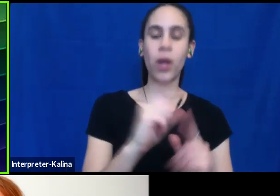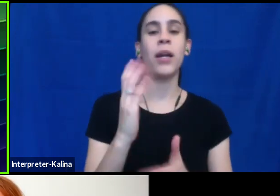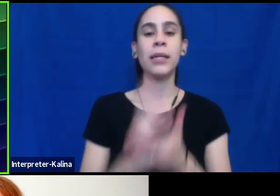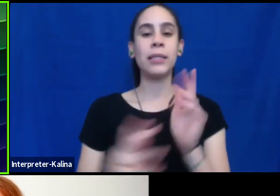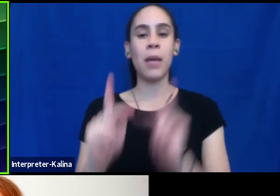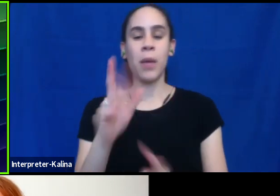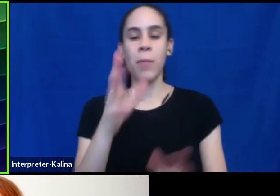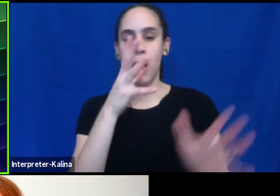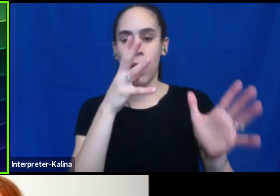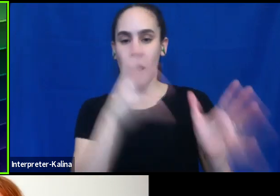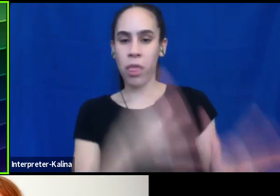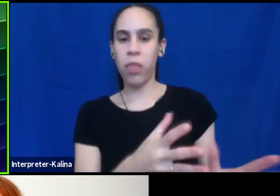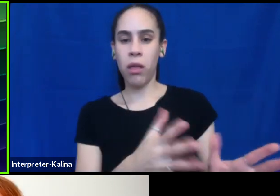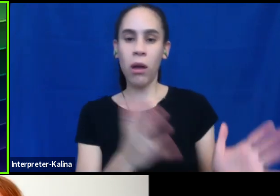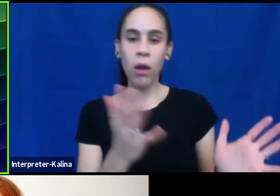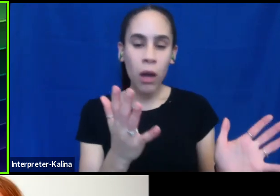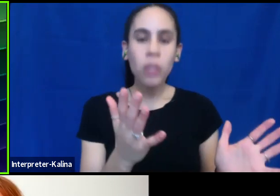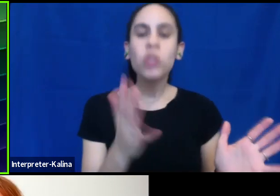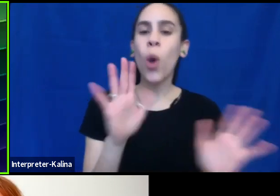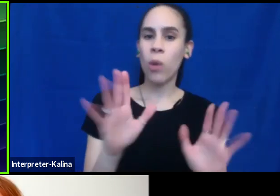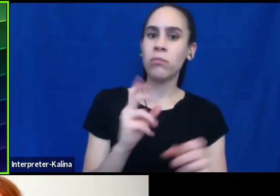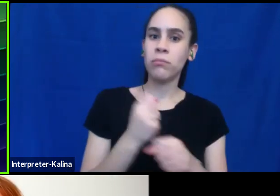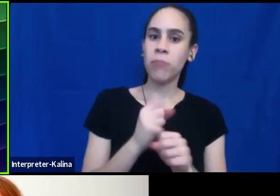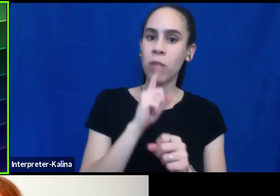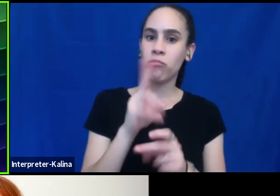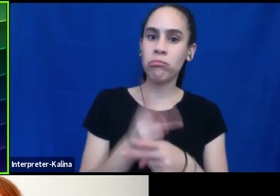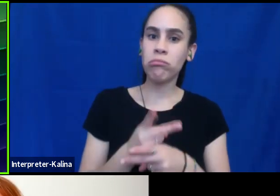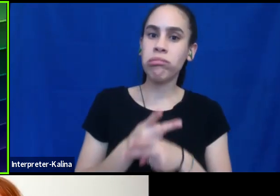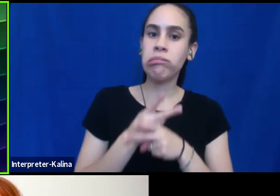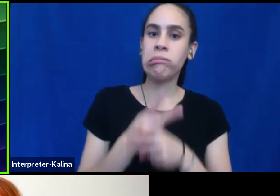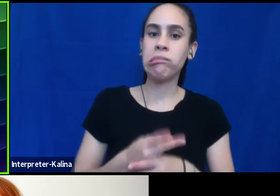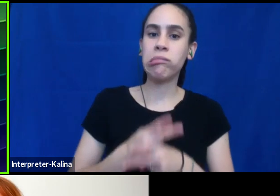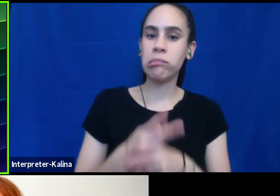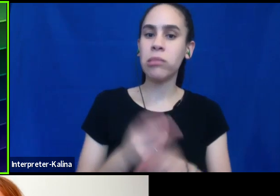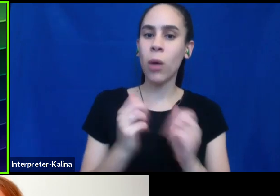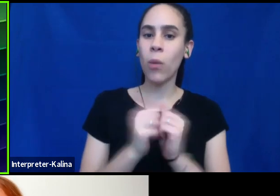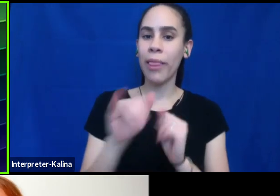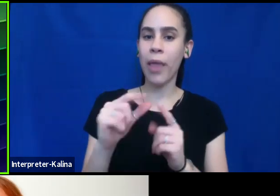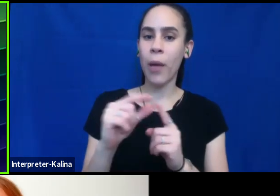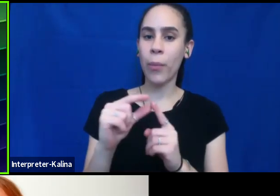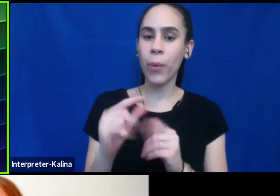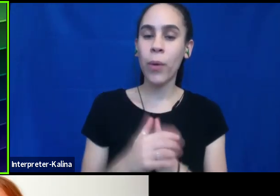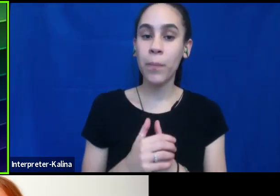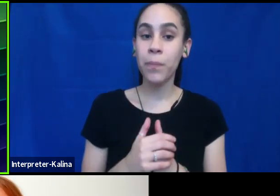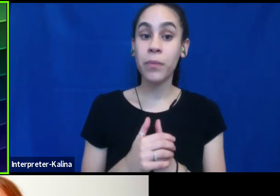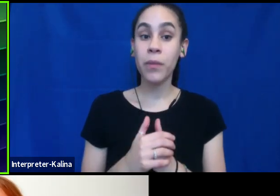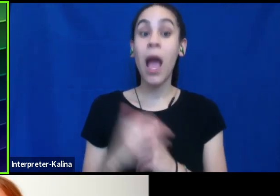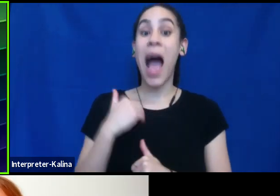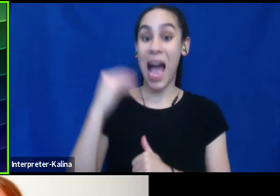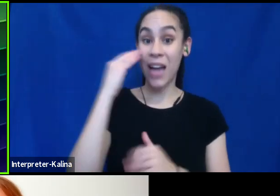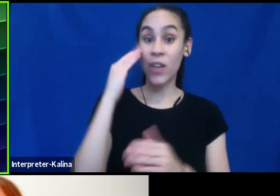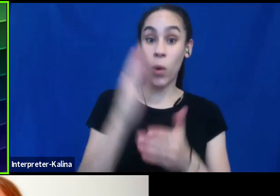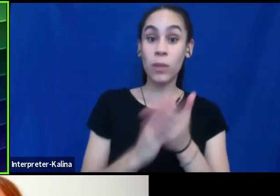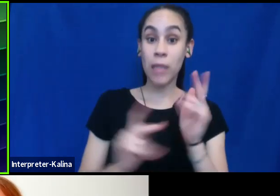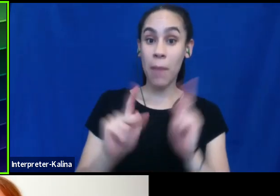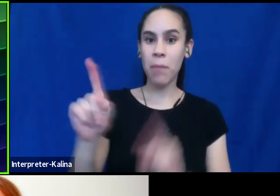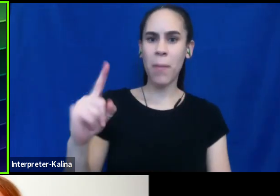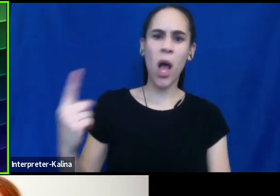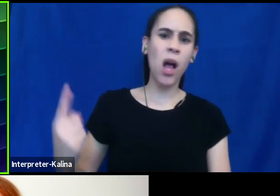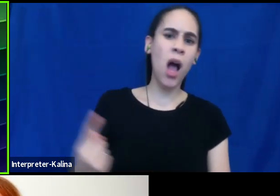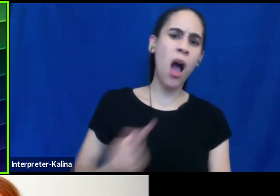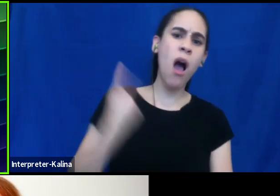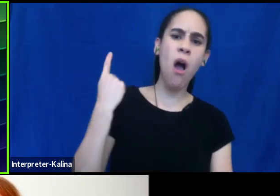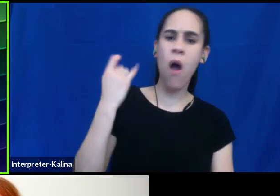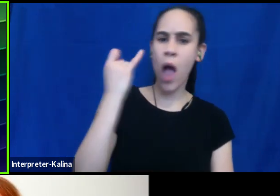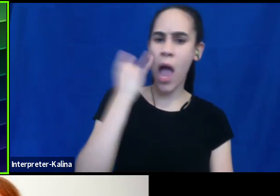Um, so my response is that I actually, actually know folks who would be very offended if I use the word